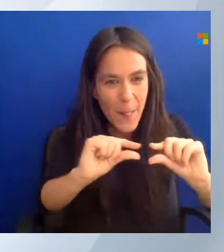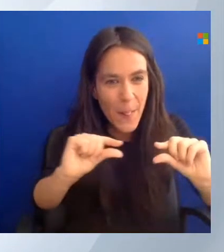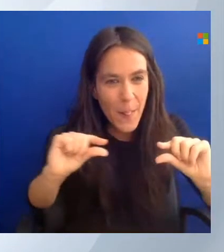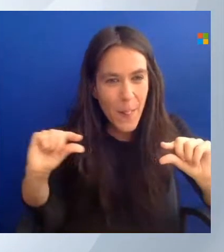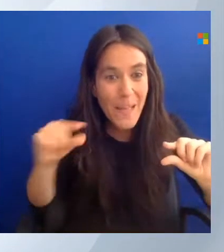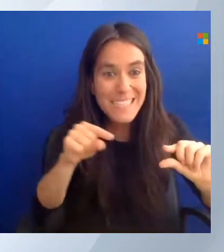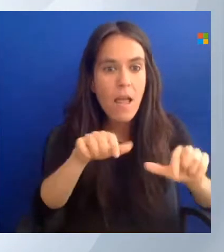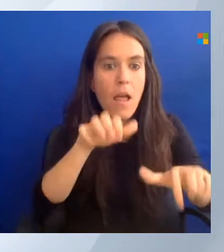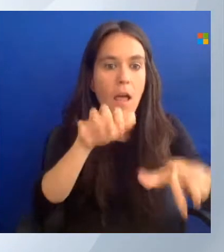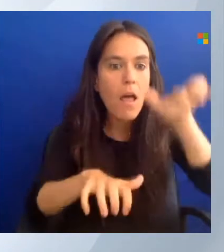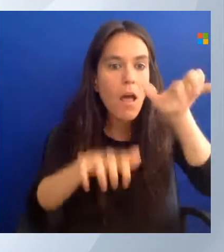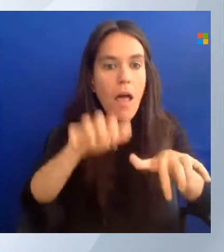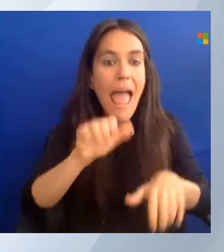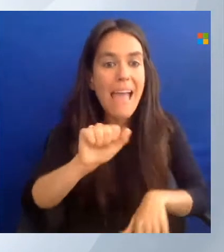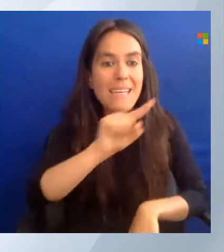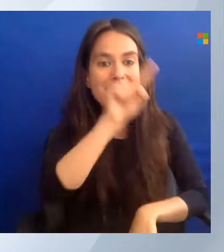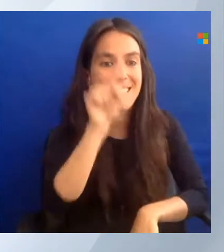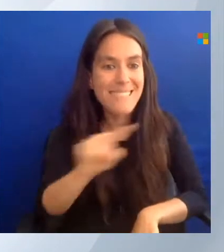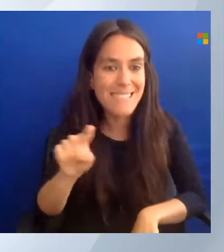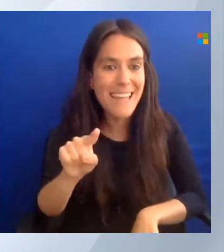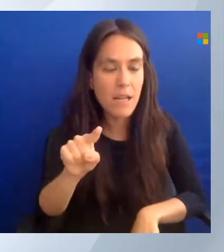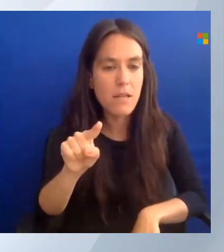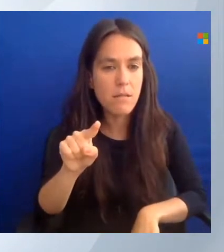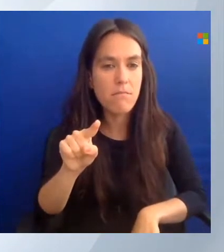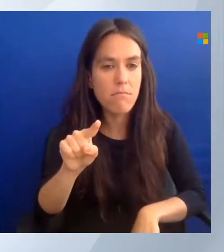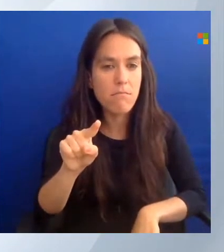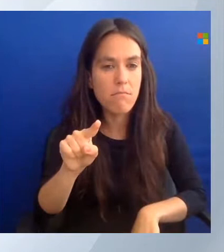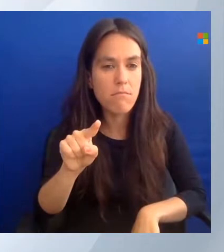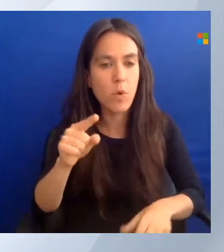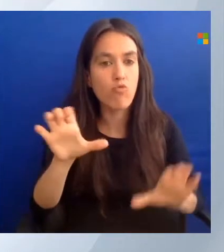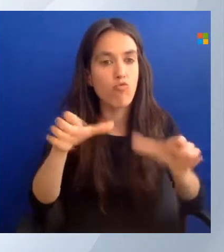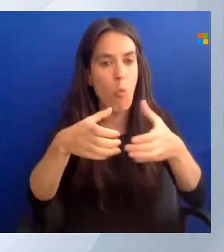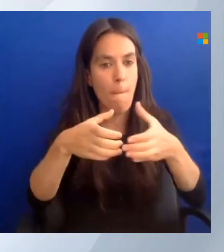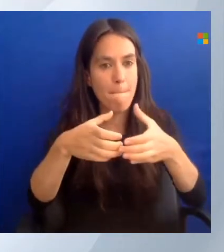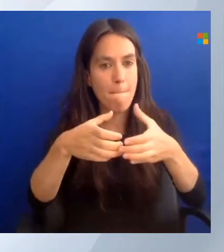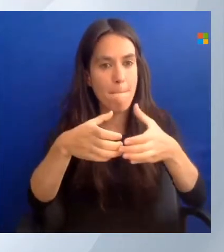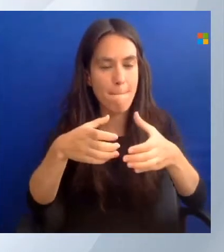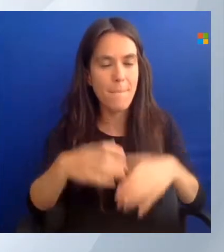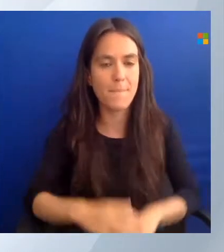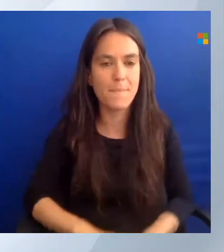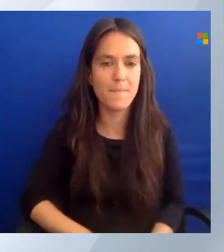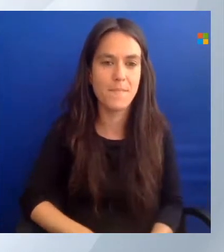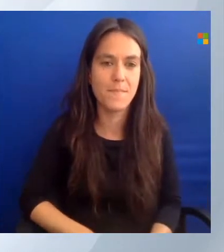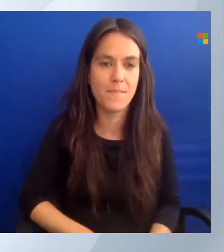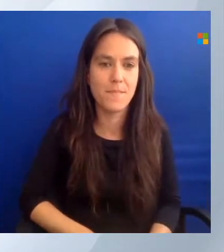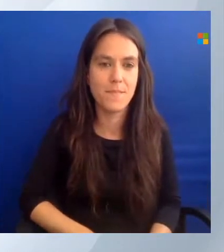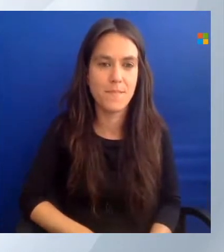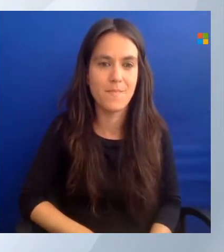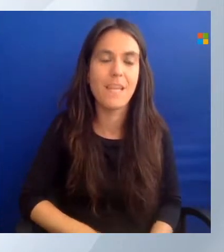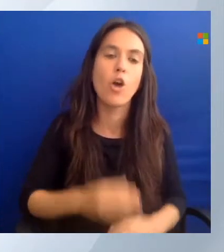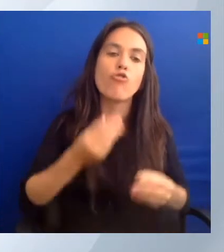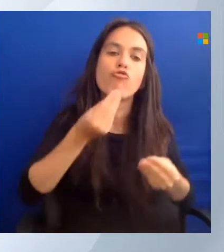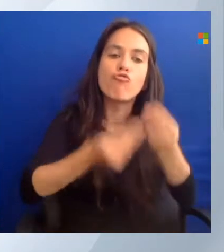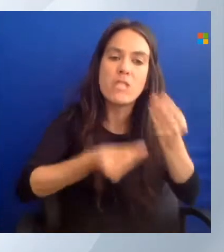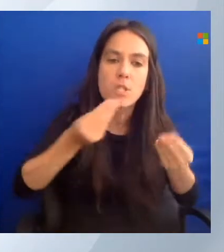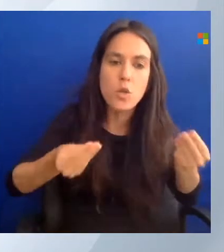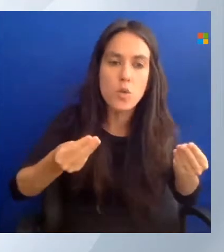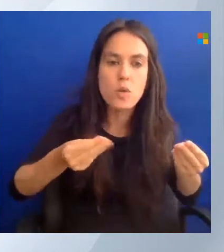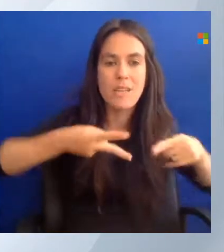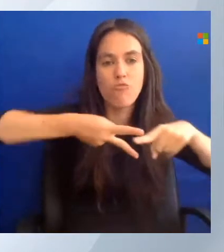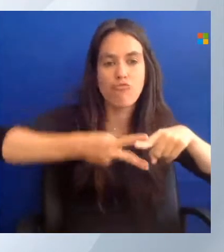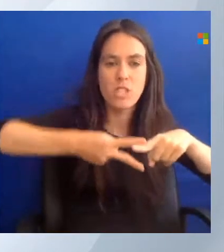Because mostly it works like that. The first thing I get with tab complete is AZ resource. Let's add a G over there.